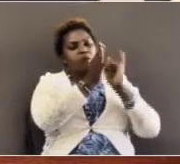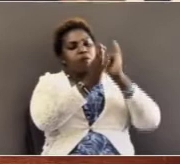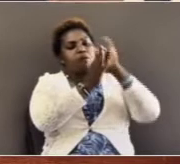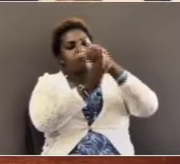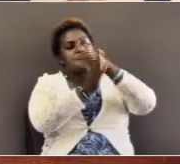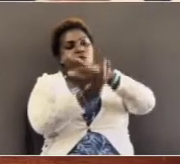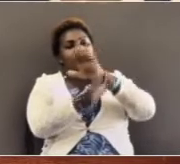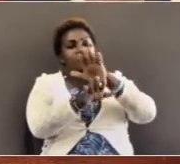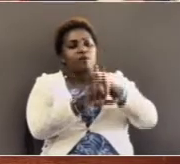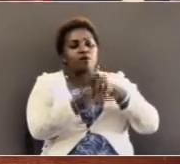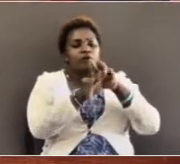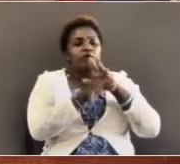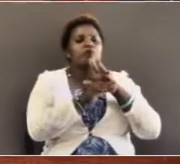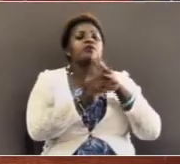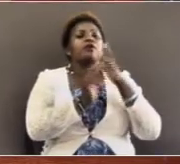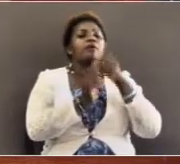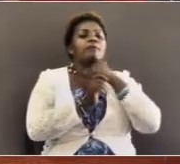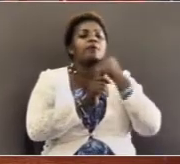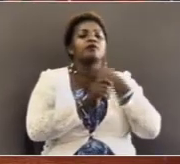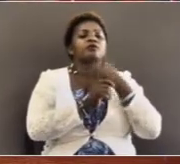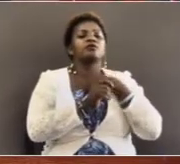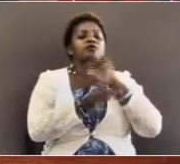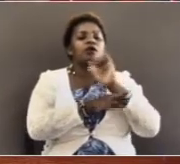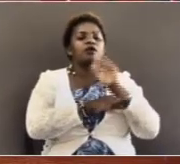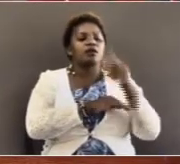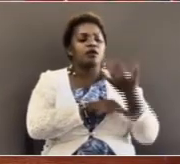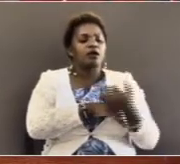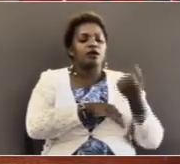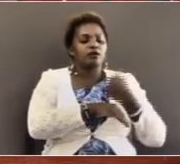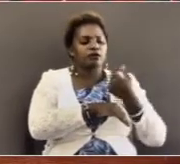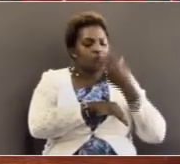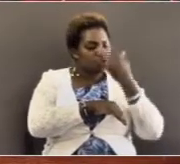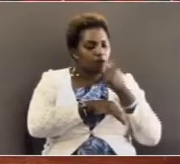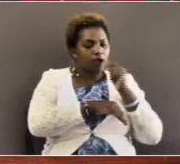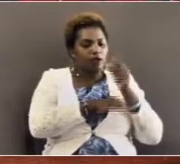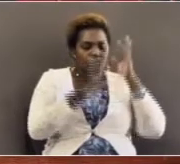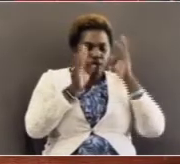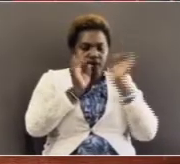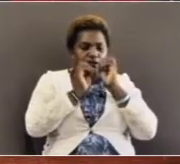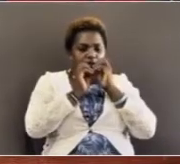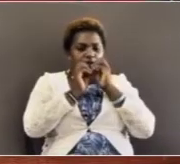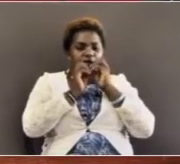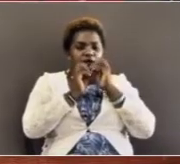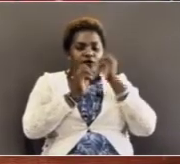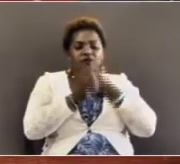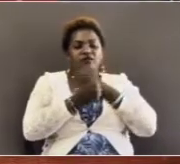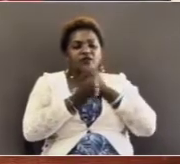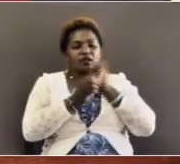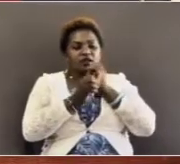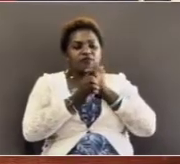and the pastor sought to understand this little girl why so calm not worried not afraid